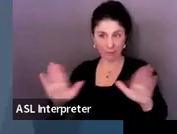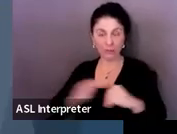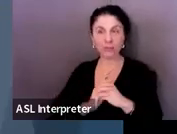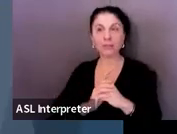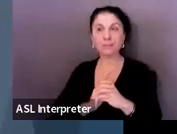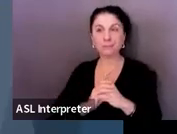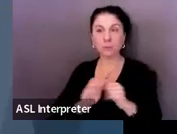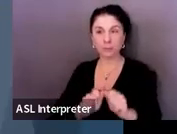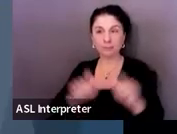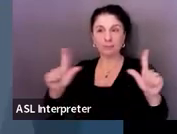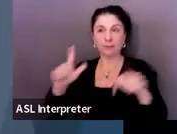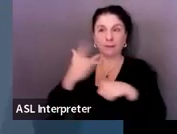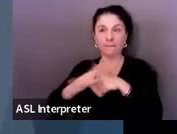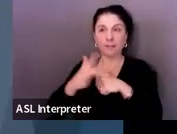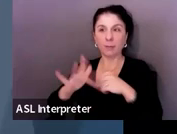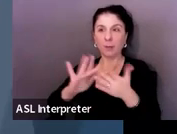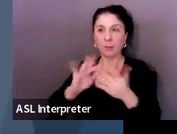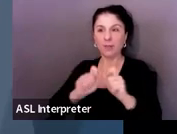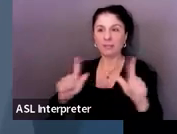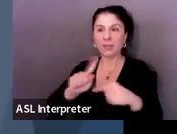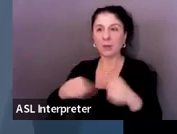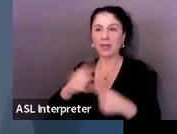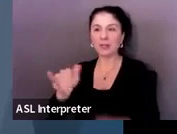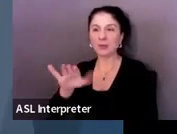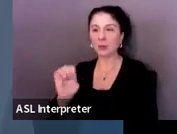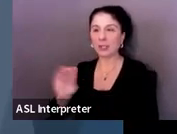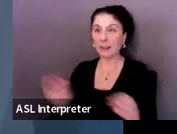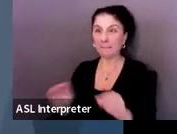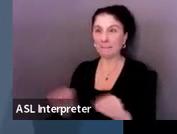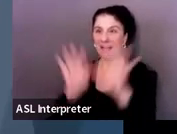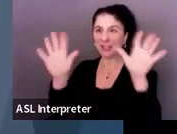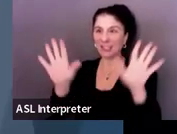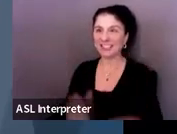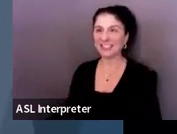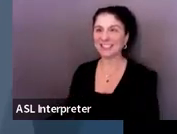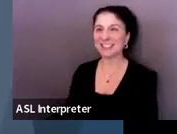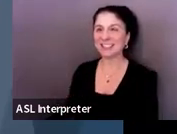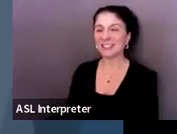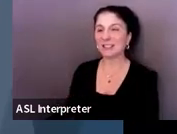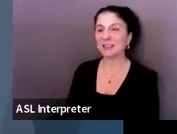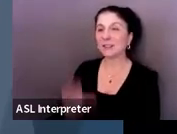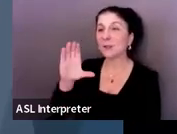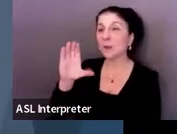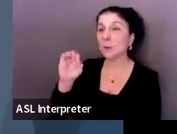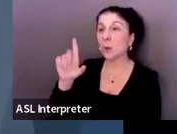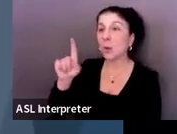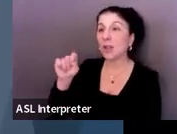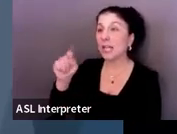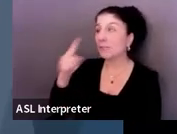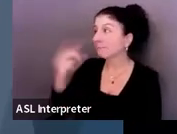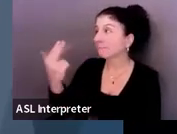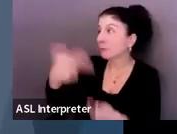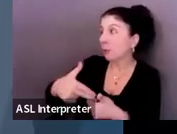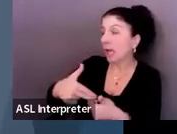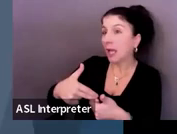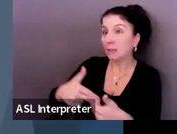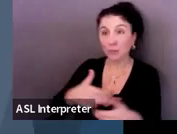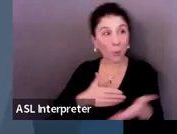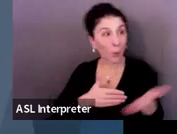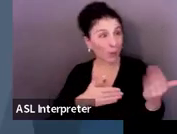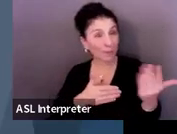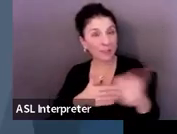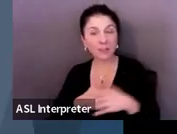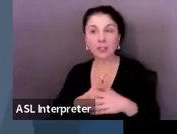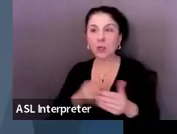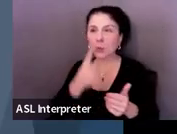website as soon as Julie works her magic. Carly, can I just interrupt you for just one quick second? Oh, please do. Could you